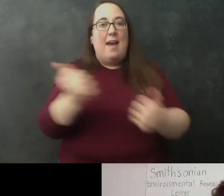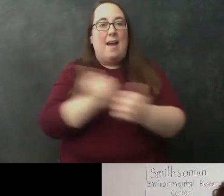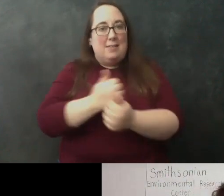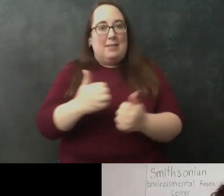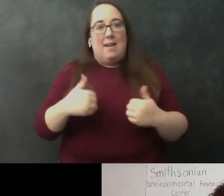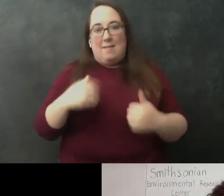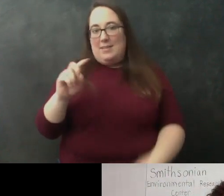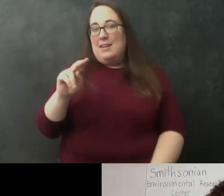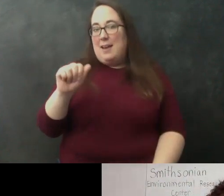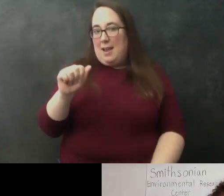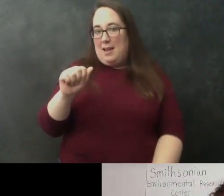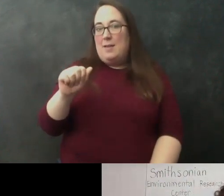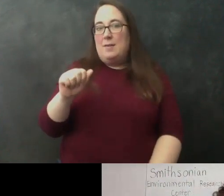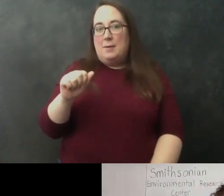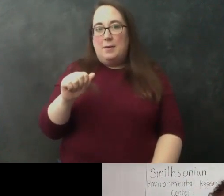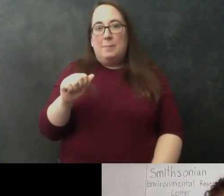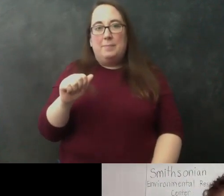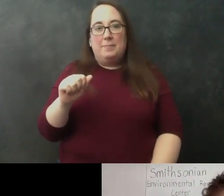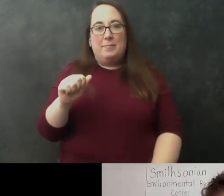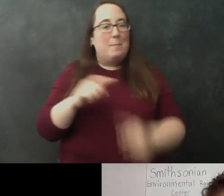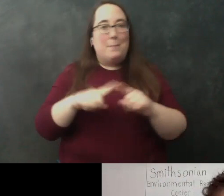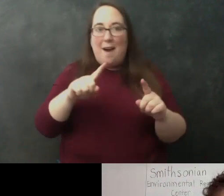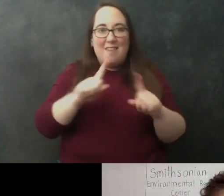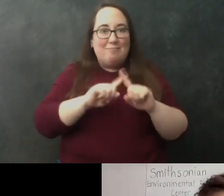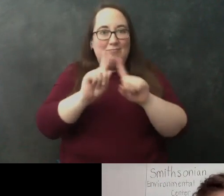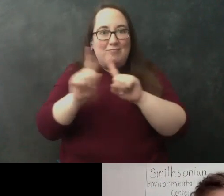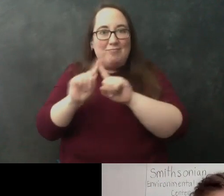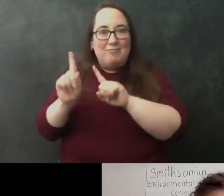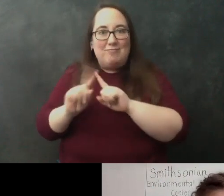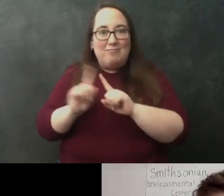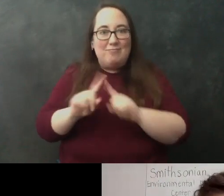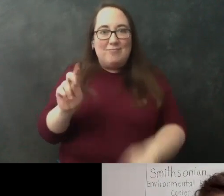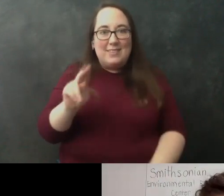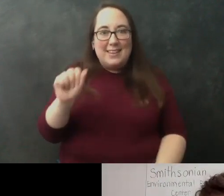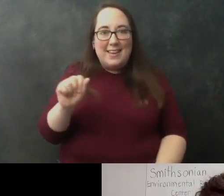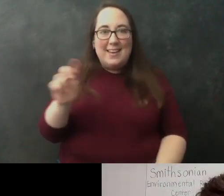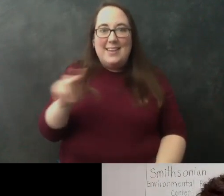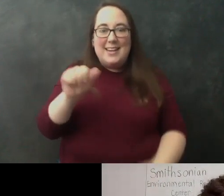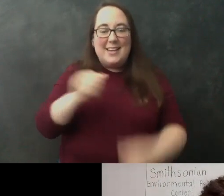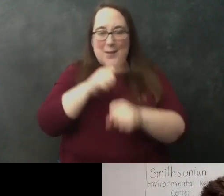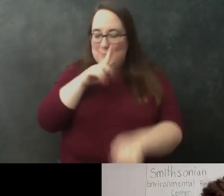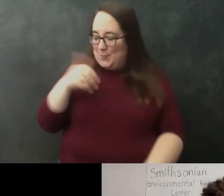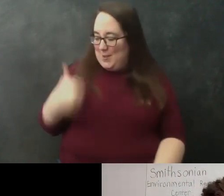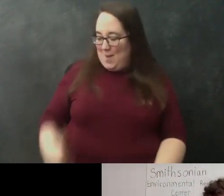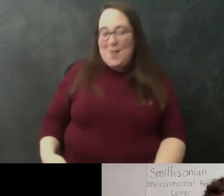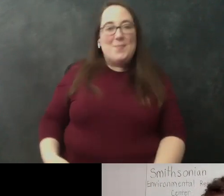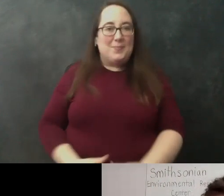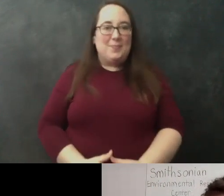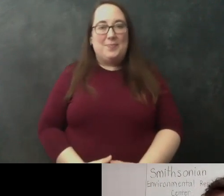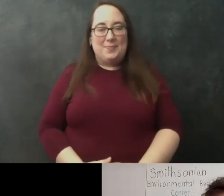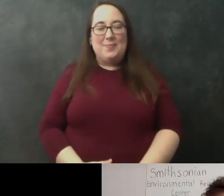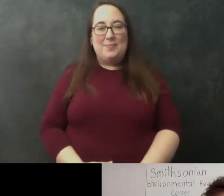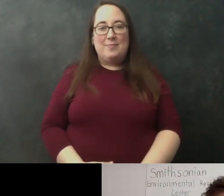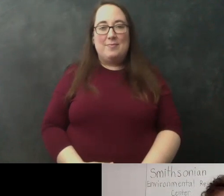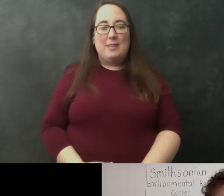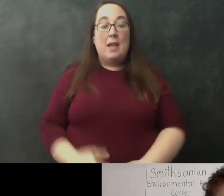but no we all don't have the same dna dna makes us who we are um you know some